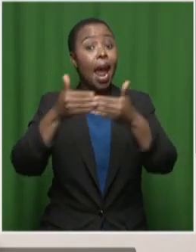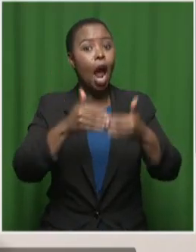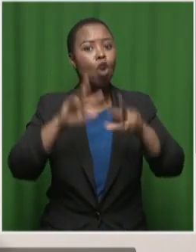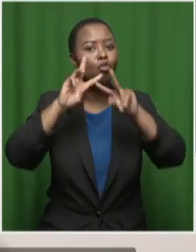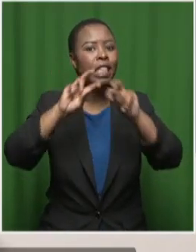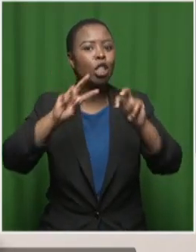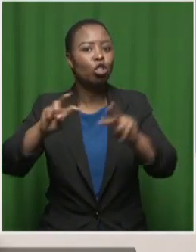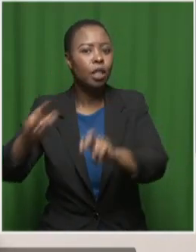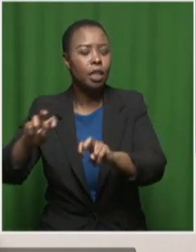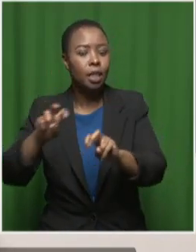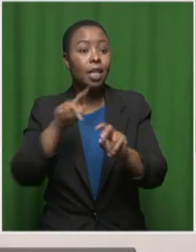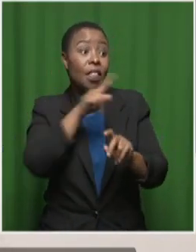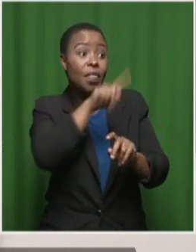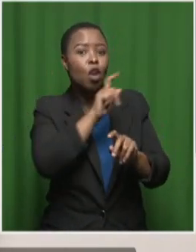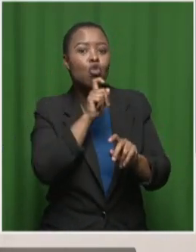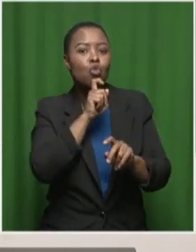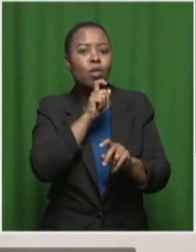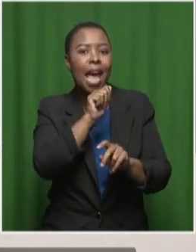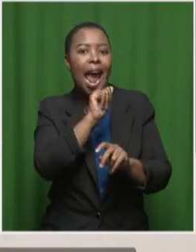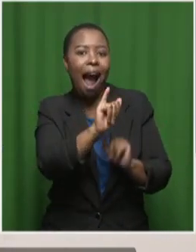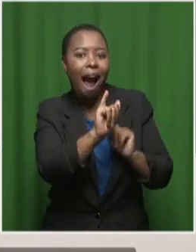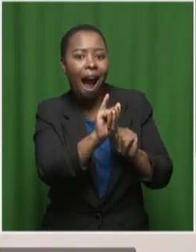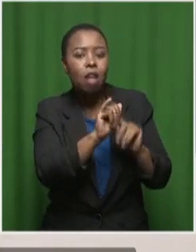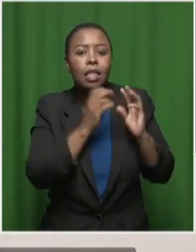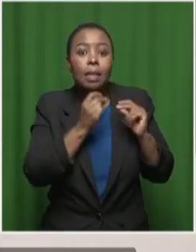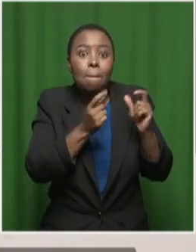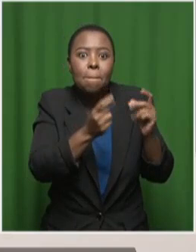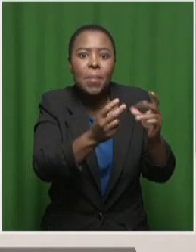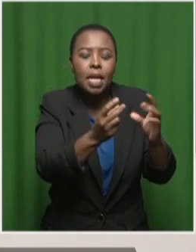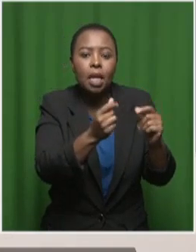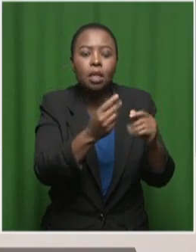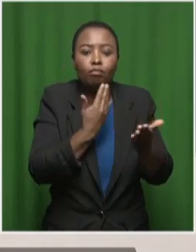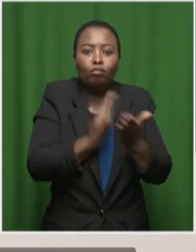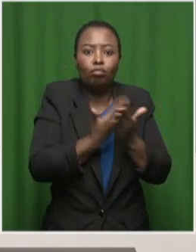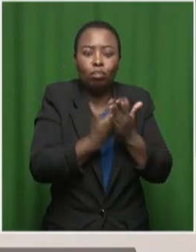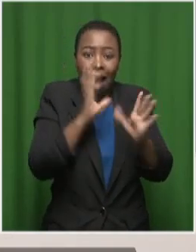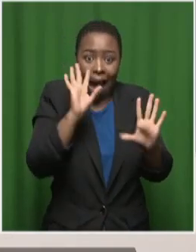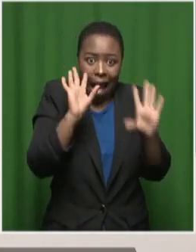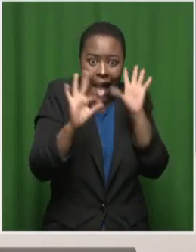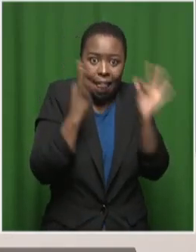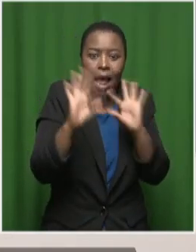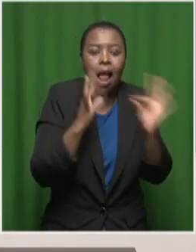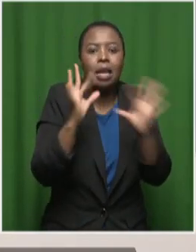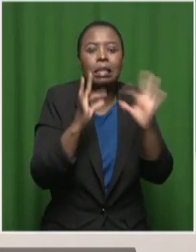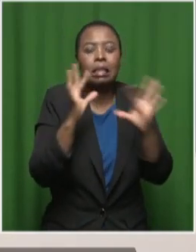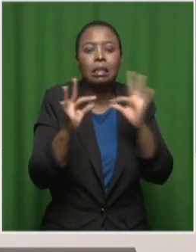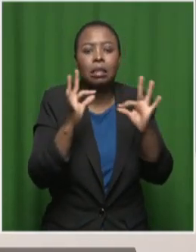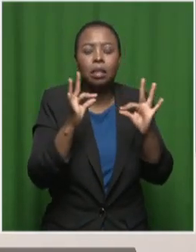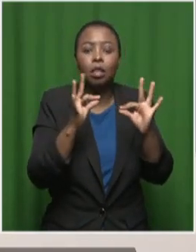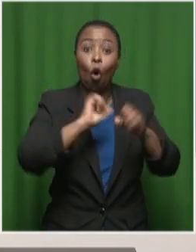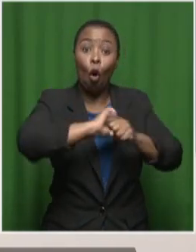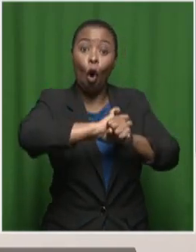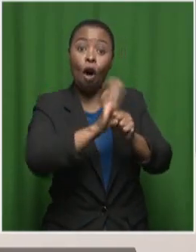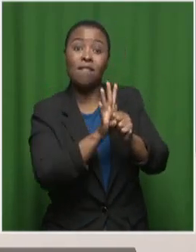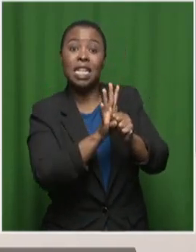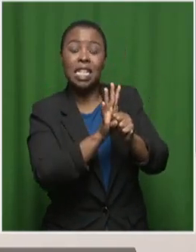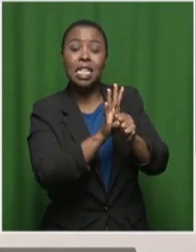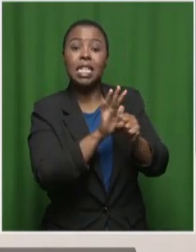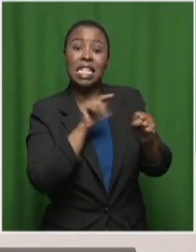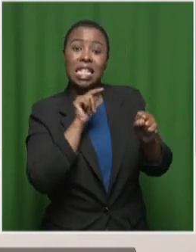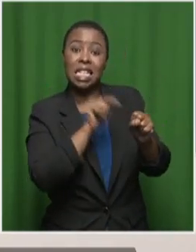they used AI to speed up the ability to analyze the COVID-19